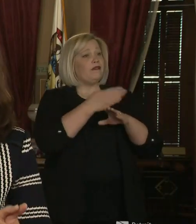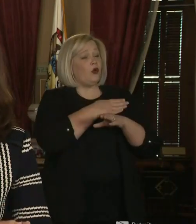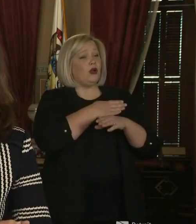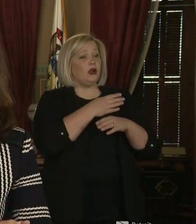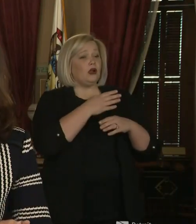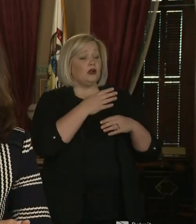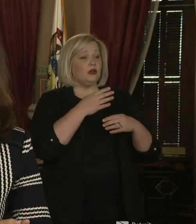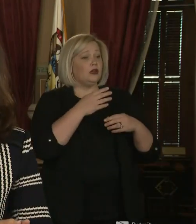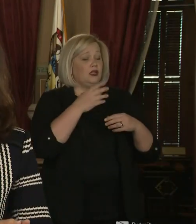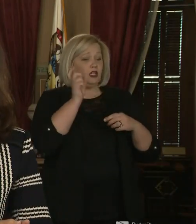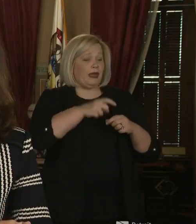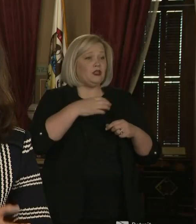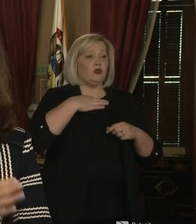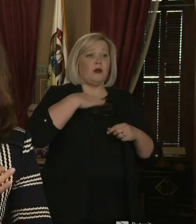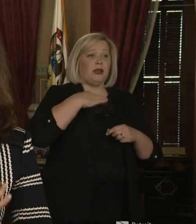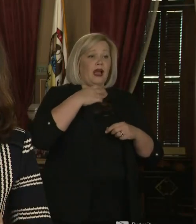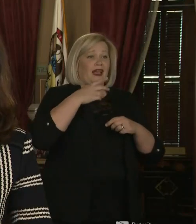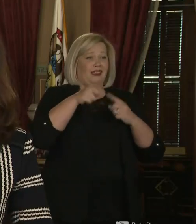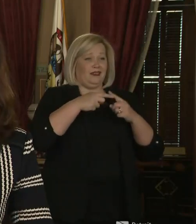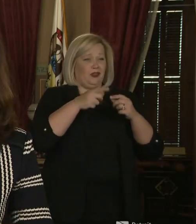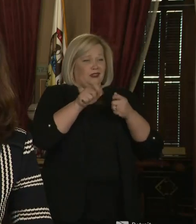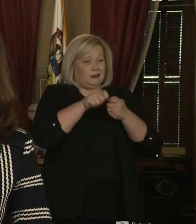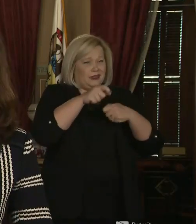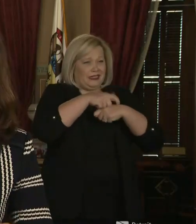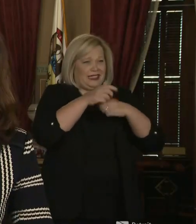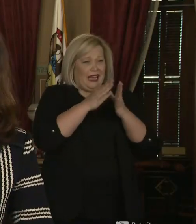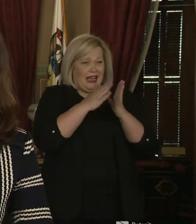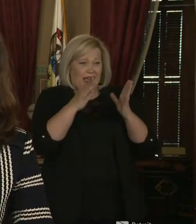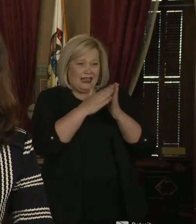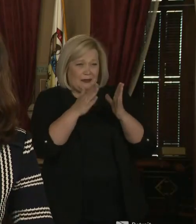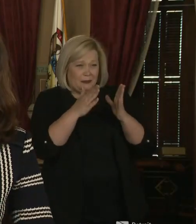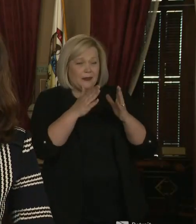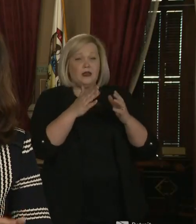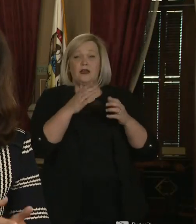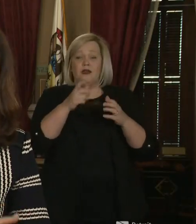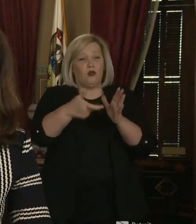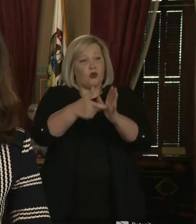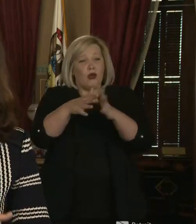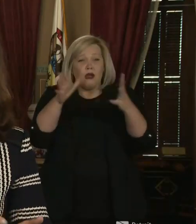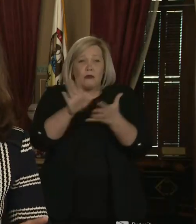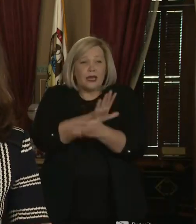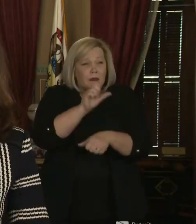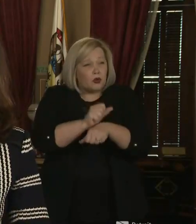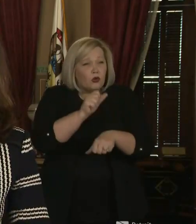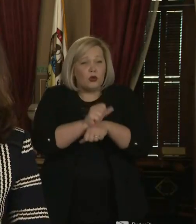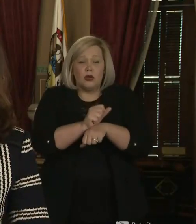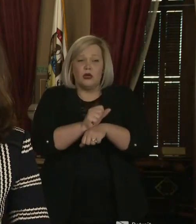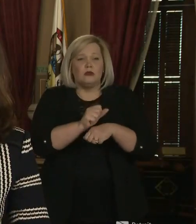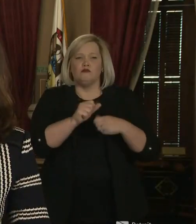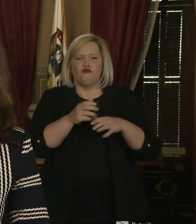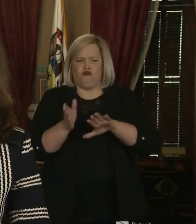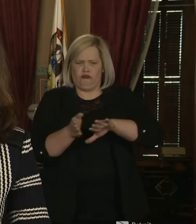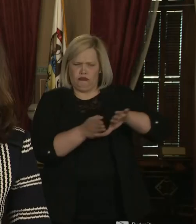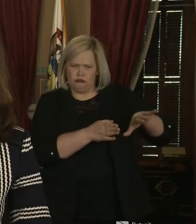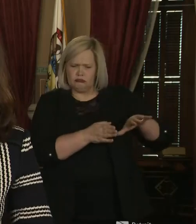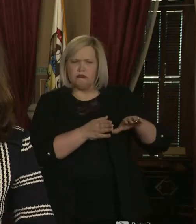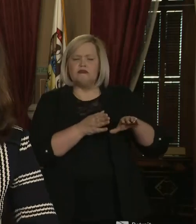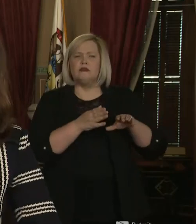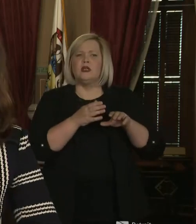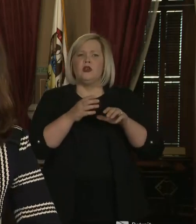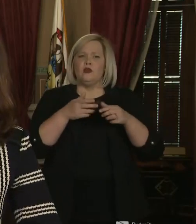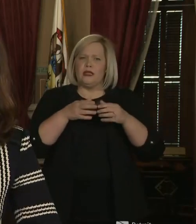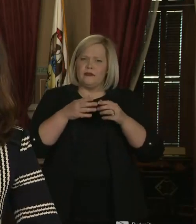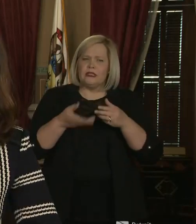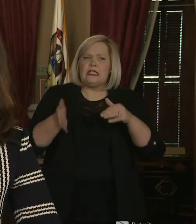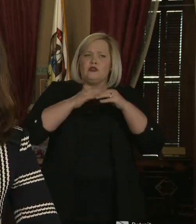We will no longer require all of the onerous paperwork that once was. We've expanded how long you can be eligible and